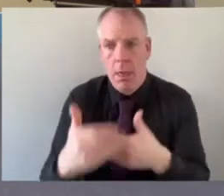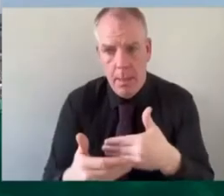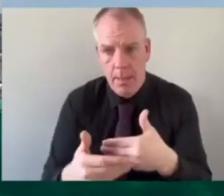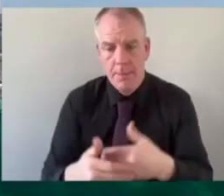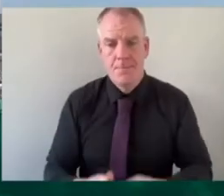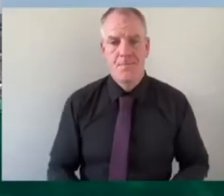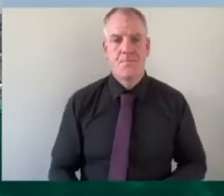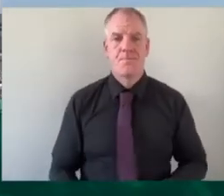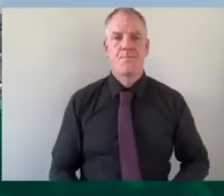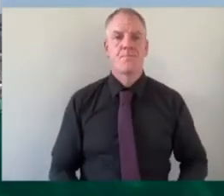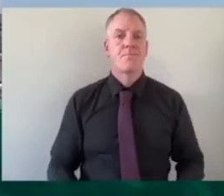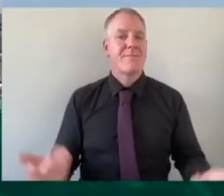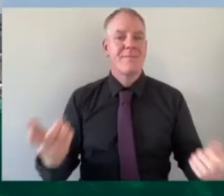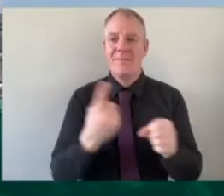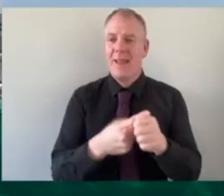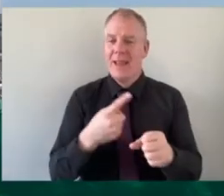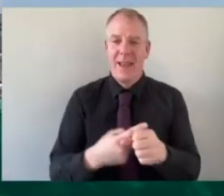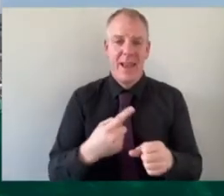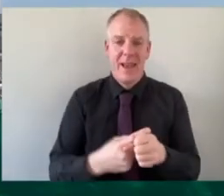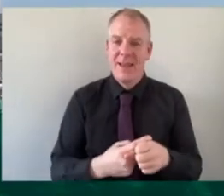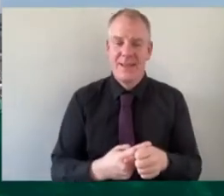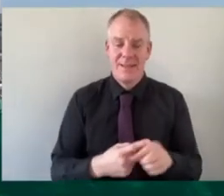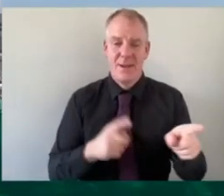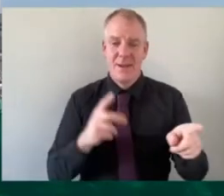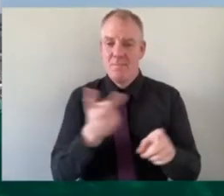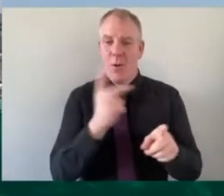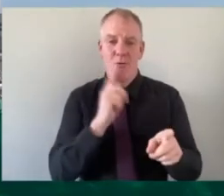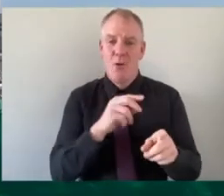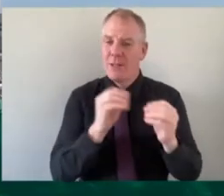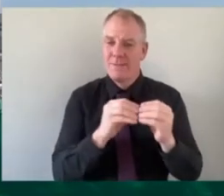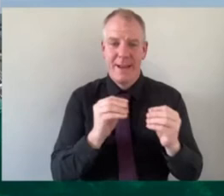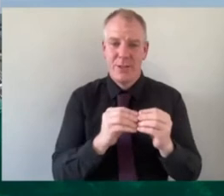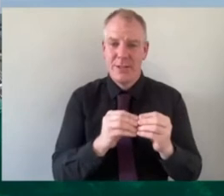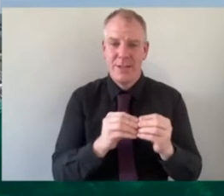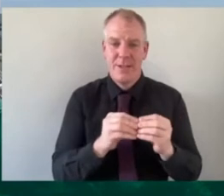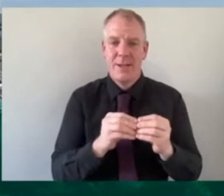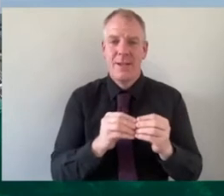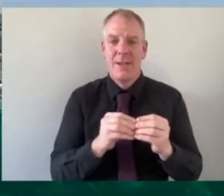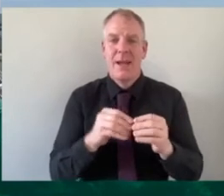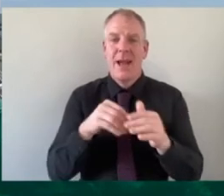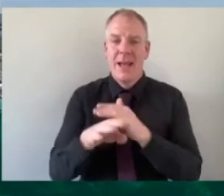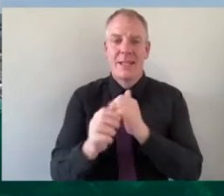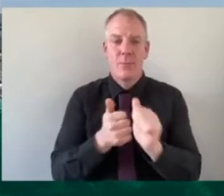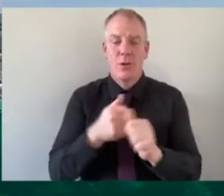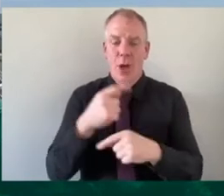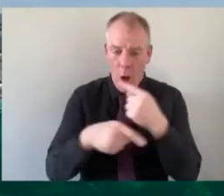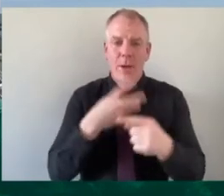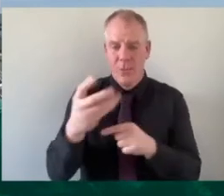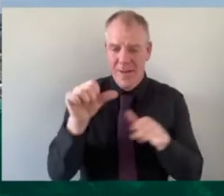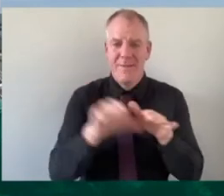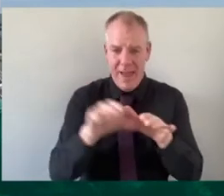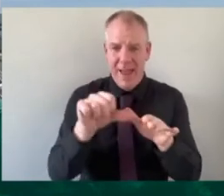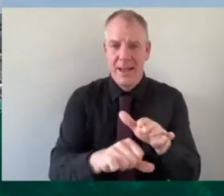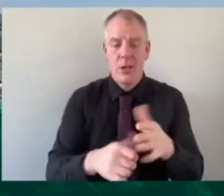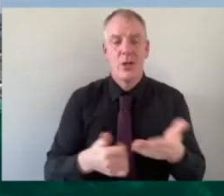well again because gears has said earlier on you know when you're entering the sports there's always things that you're going to feel that so failure